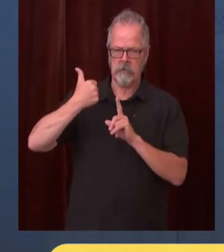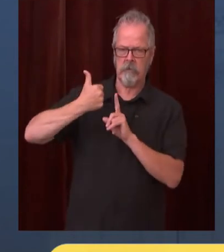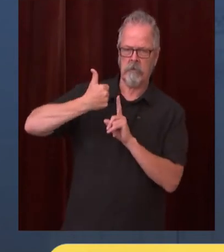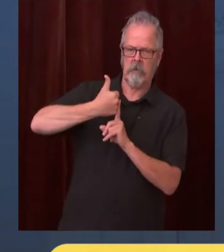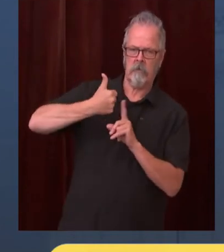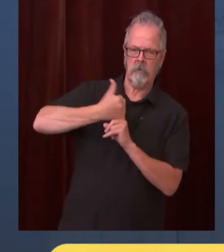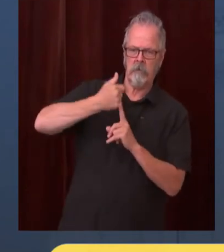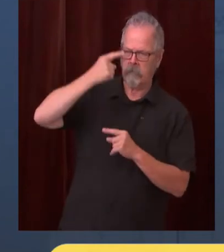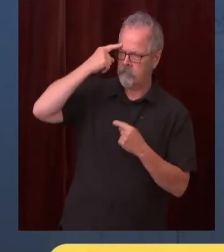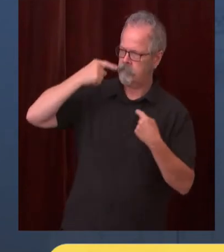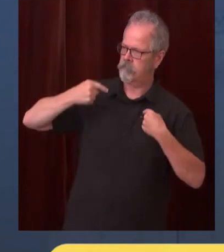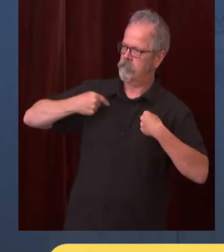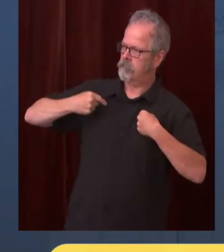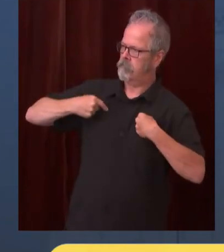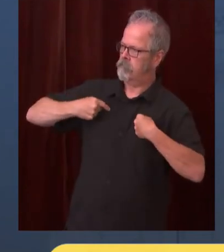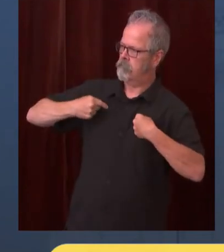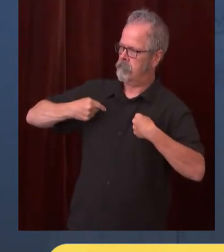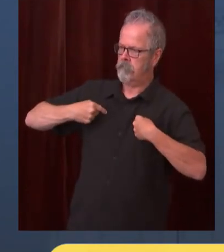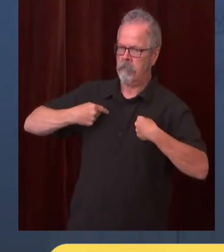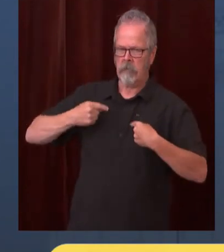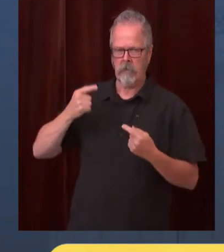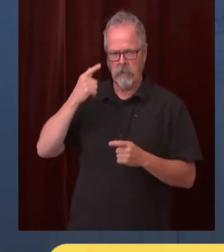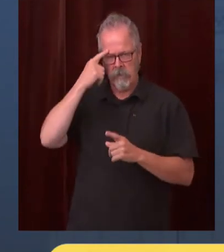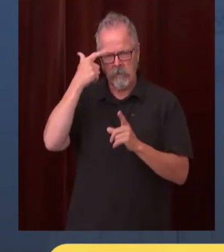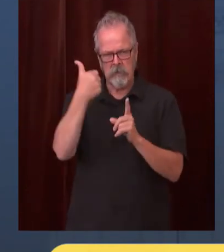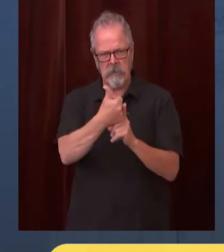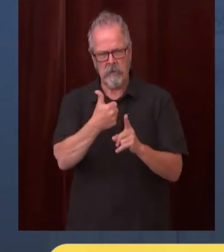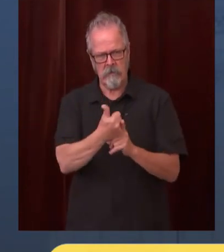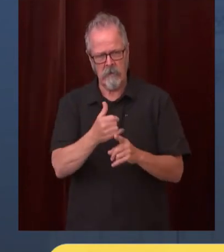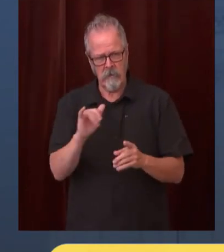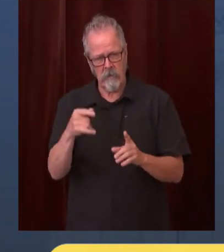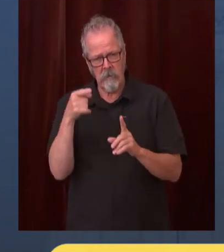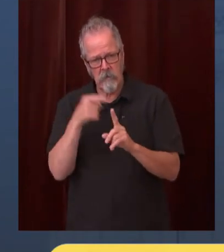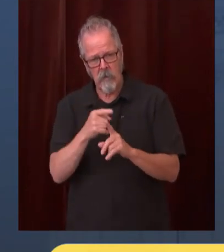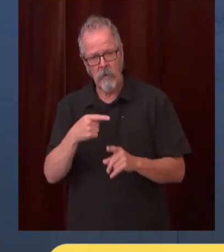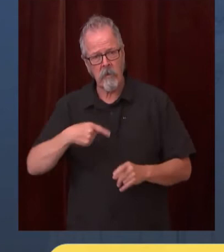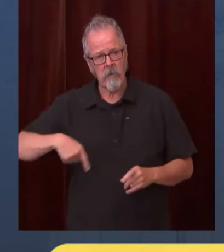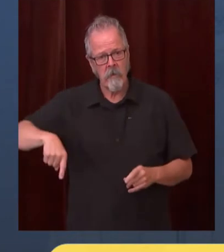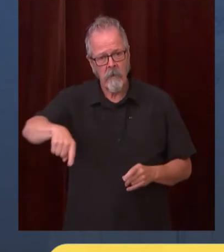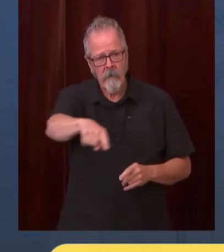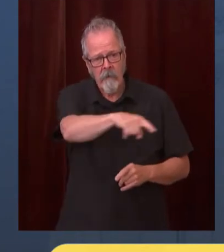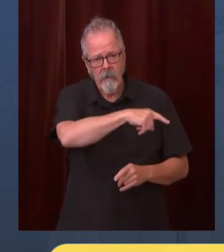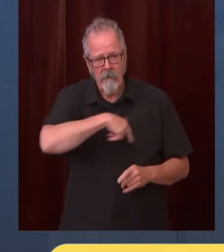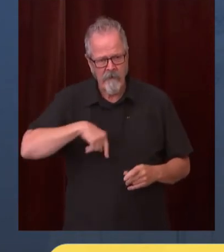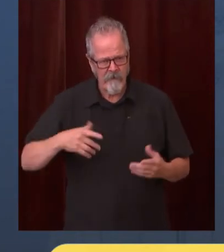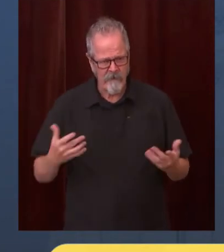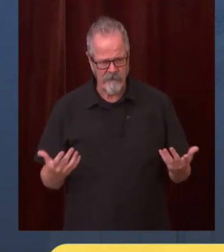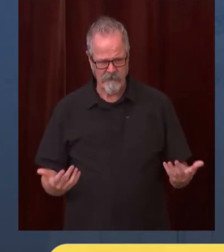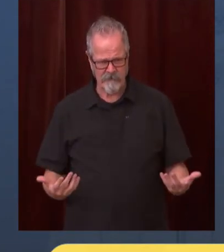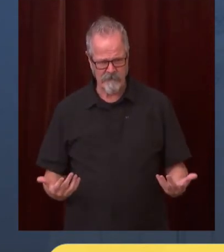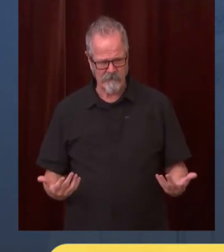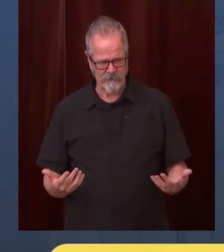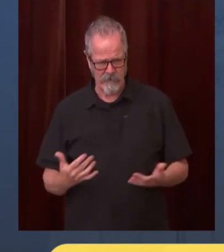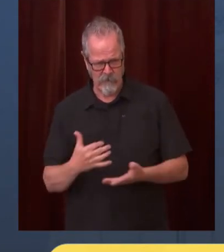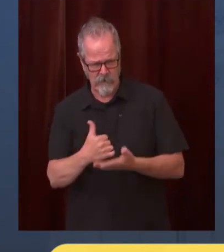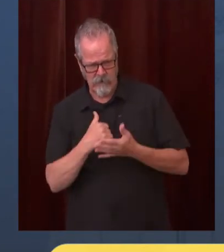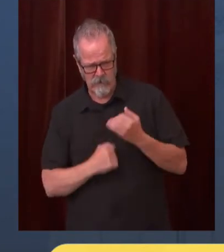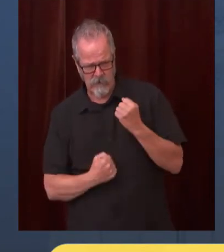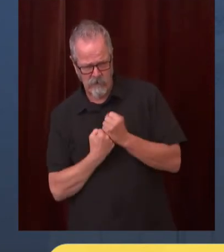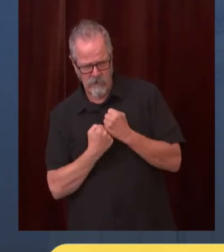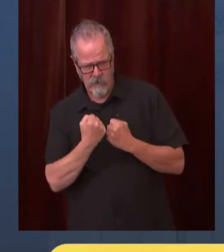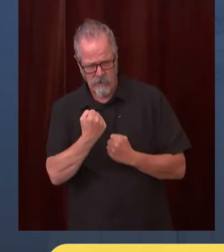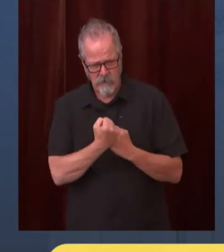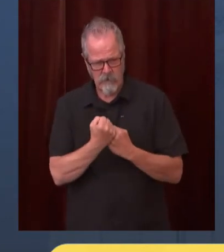it is about us it is about whether or not we will allow you to infect our children